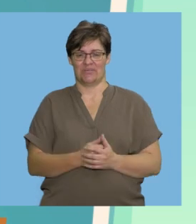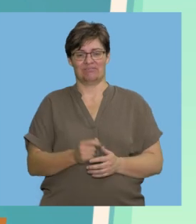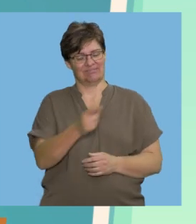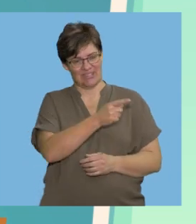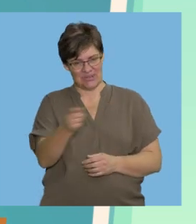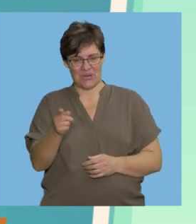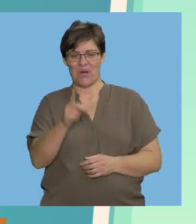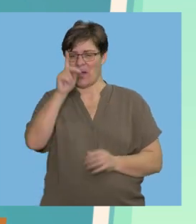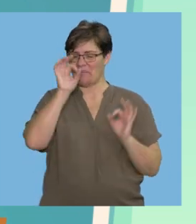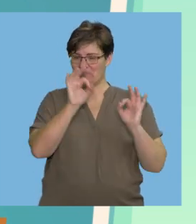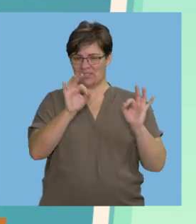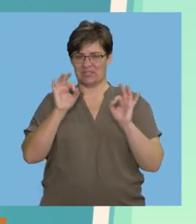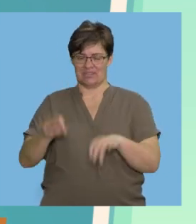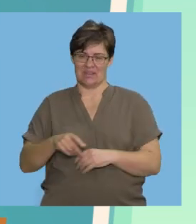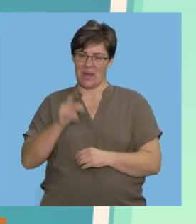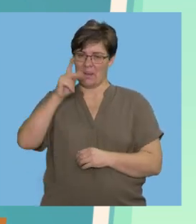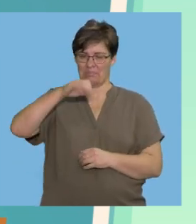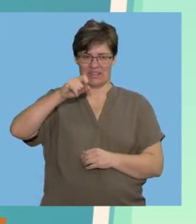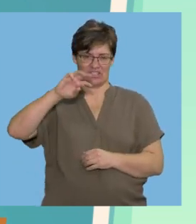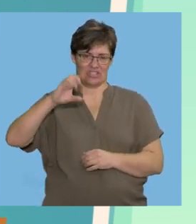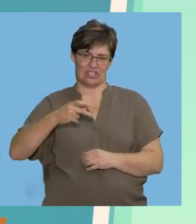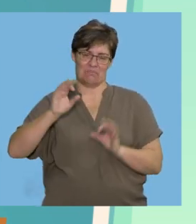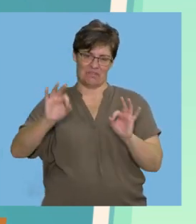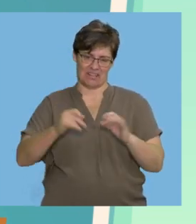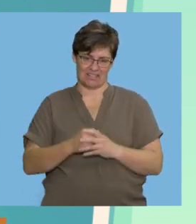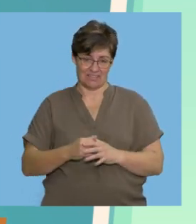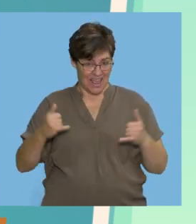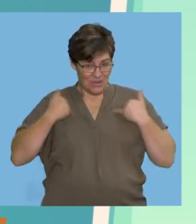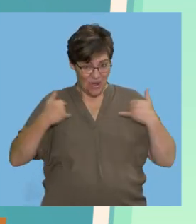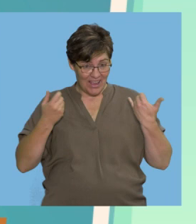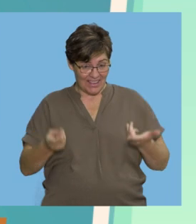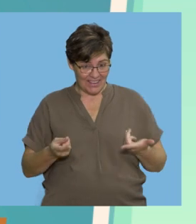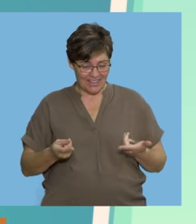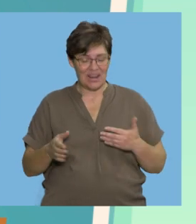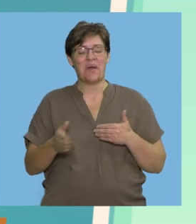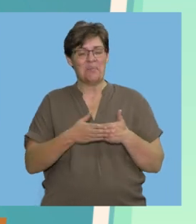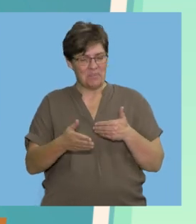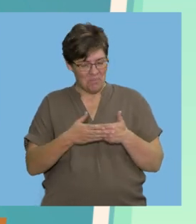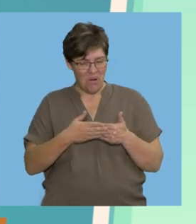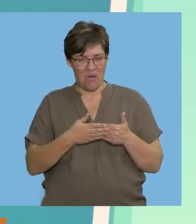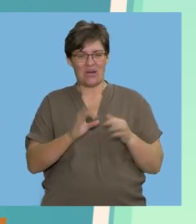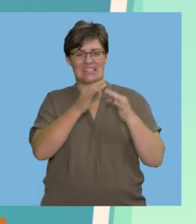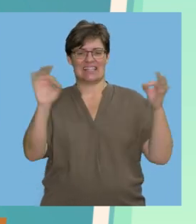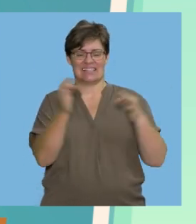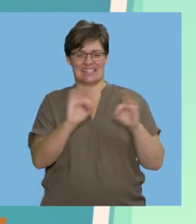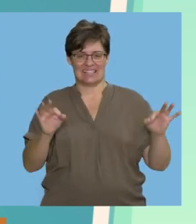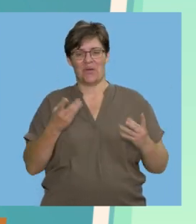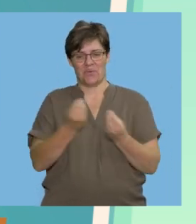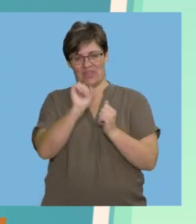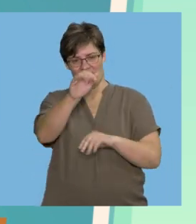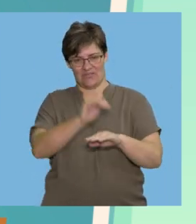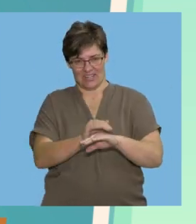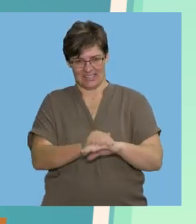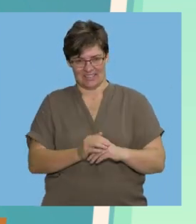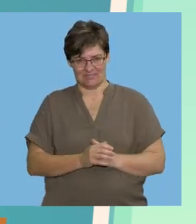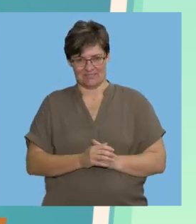Wow You are pitch perfect Wasn't that fun, children? Have fun making up pitch perfect